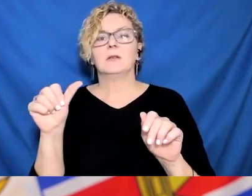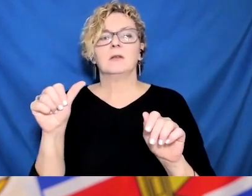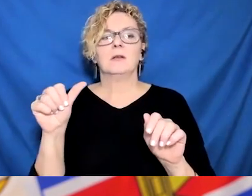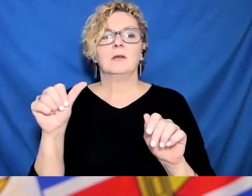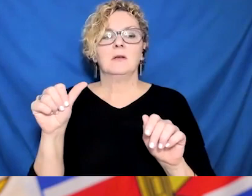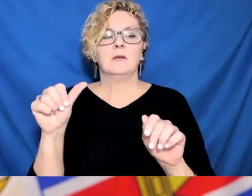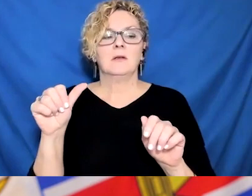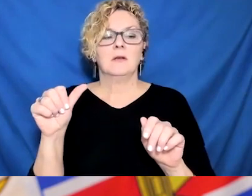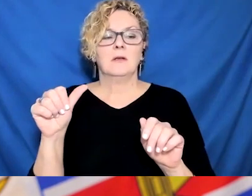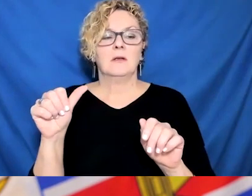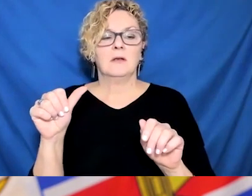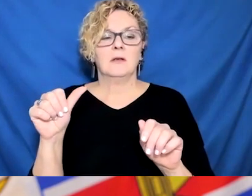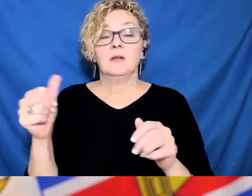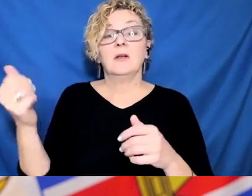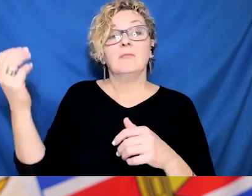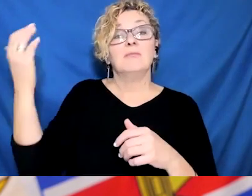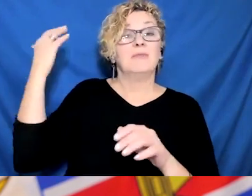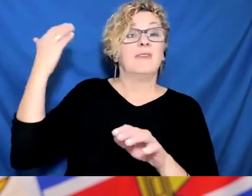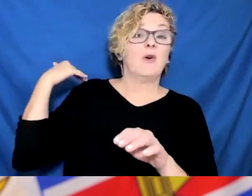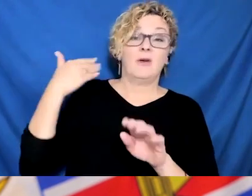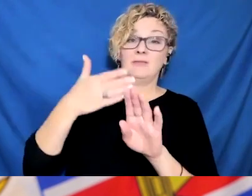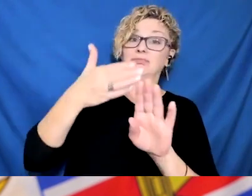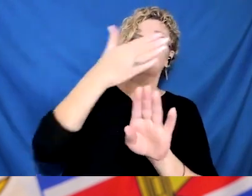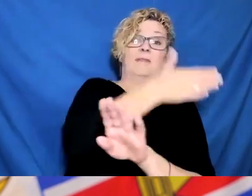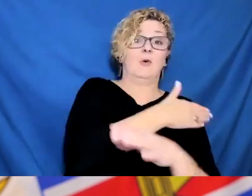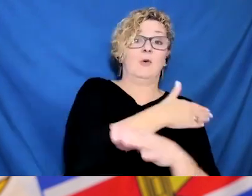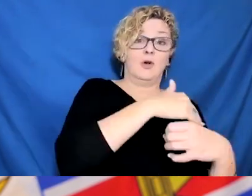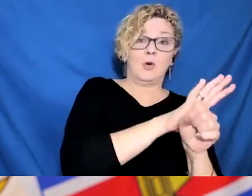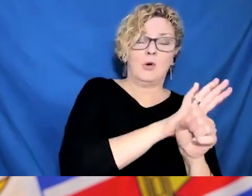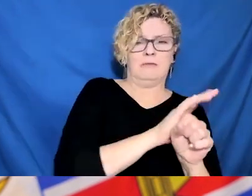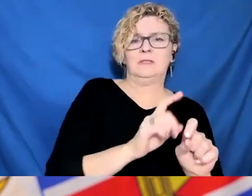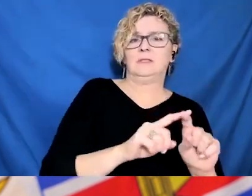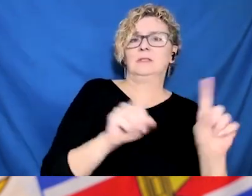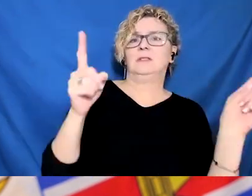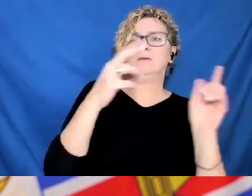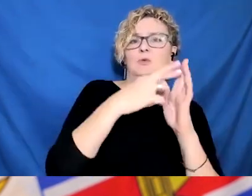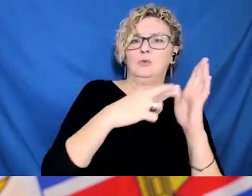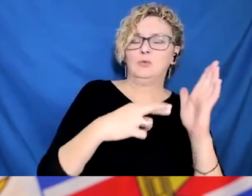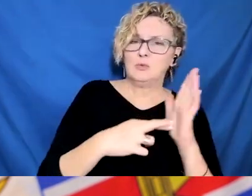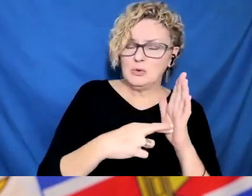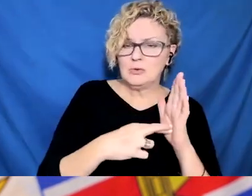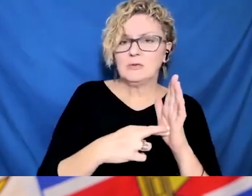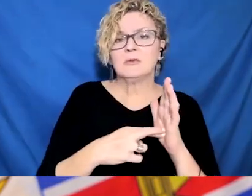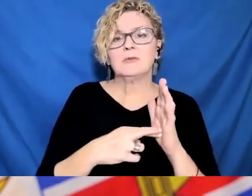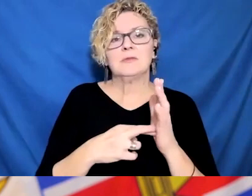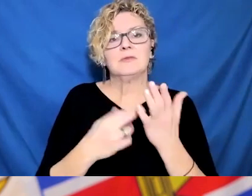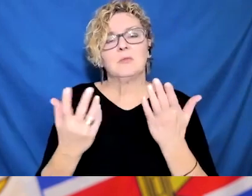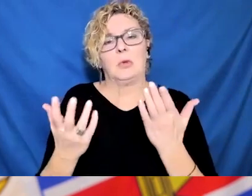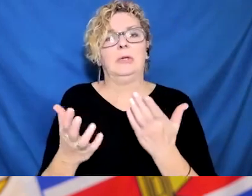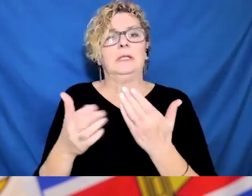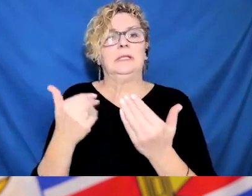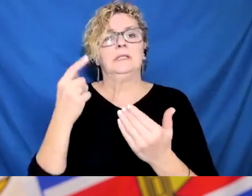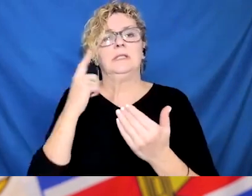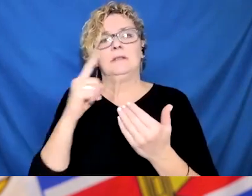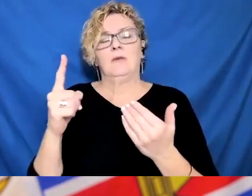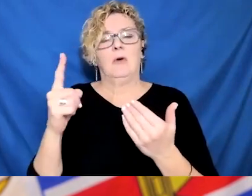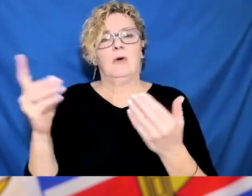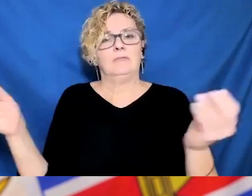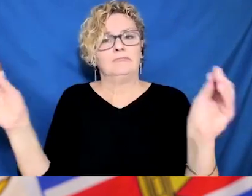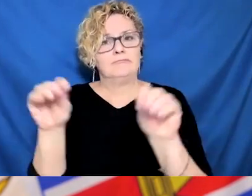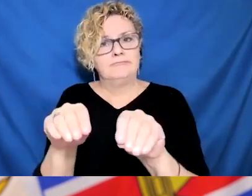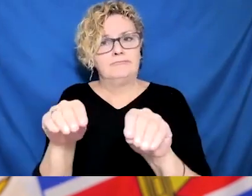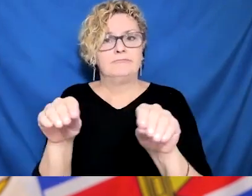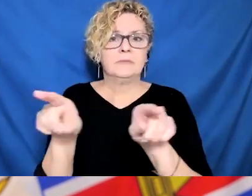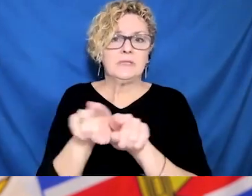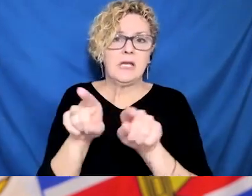and vaccinated and not one of the high risk groups? And you have mild illness, yes. So it's a